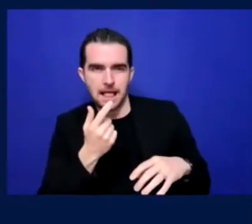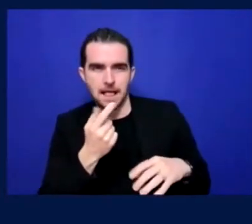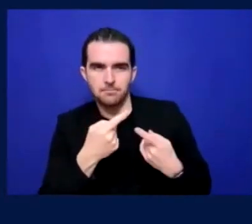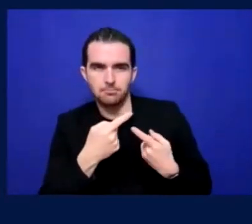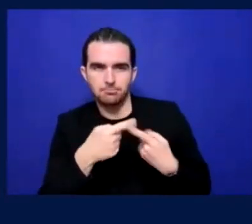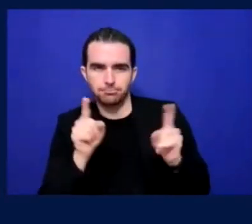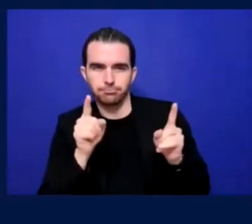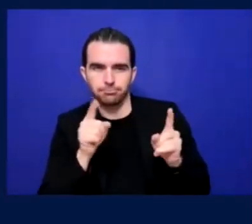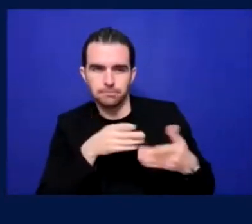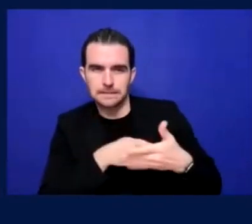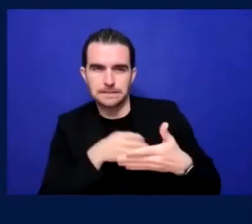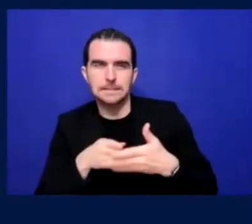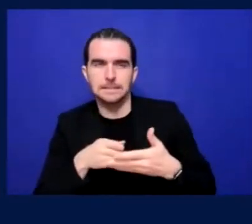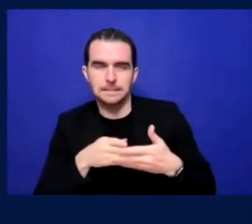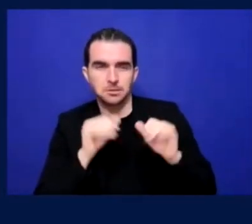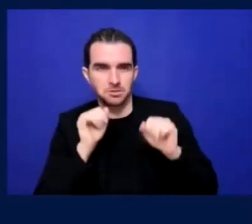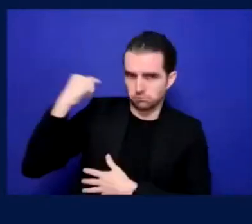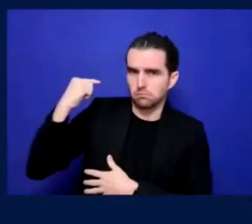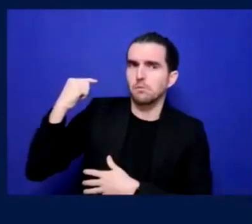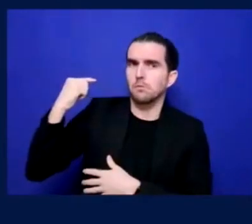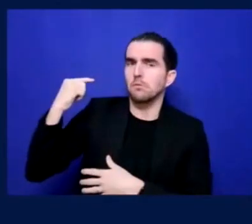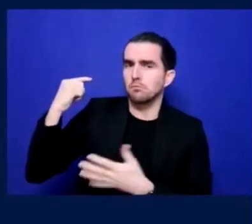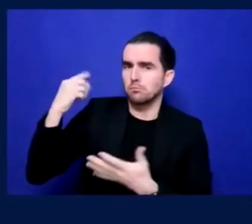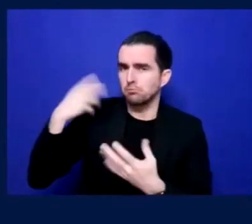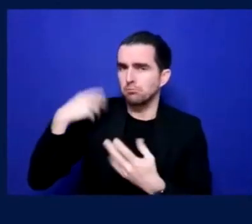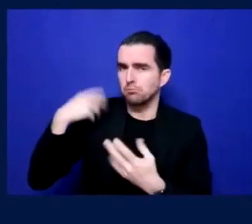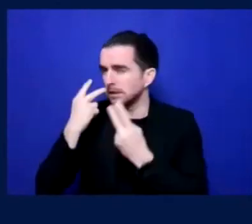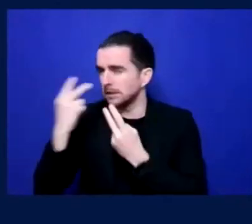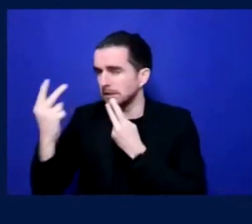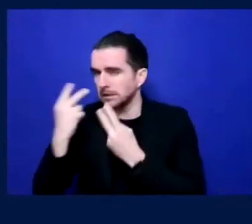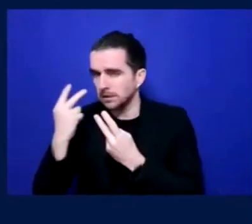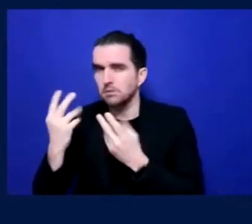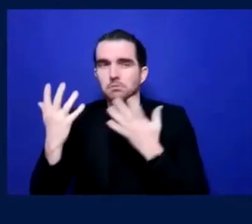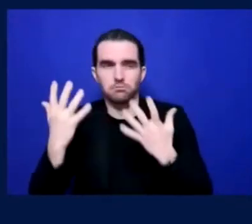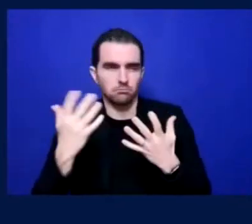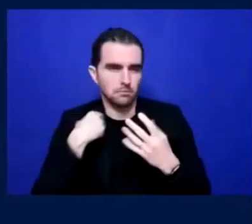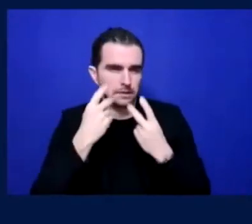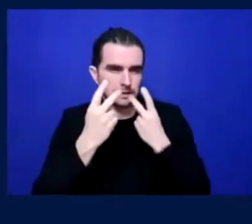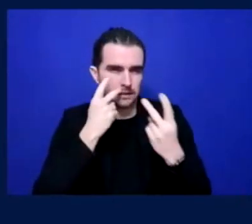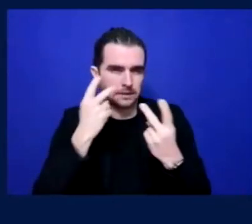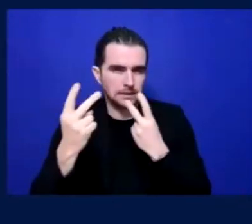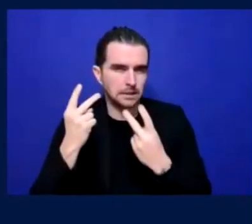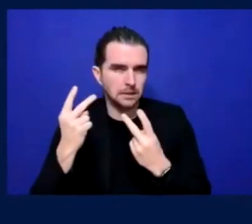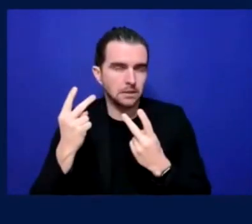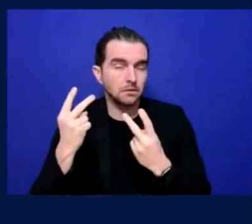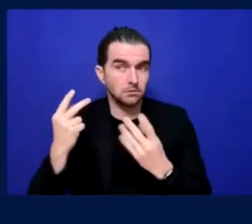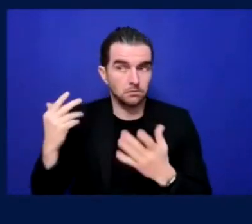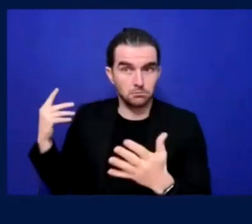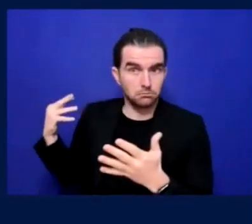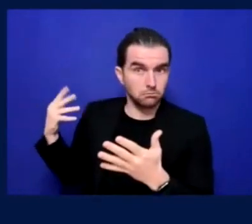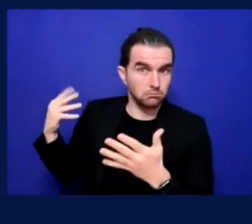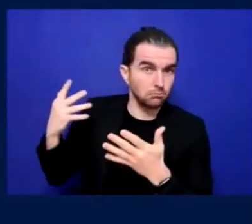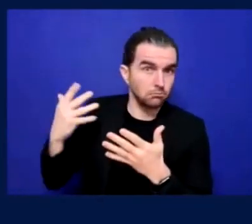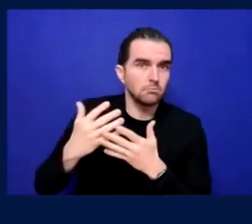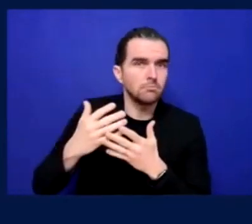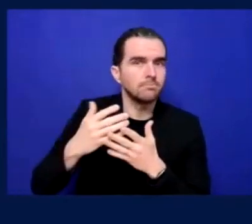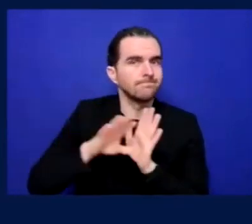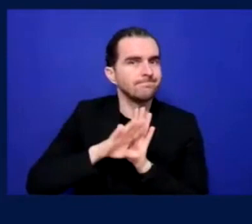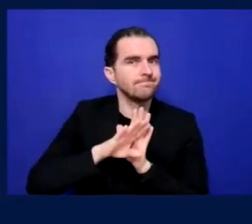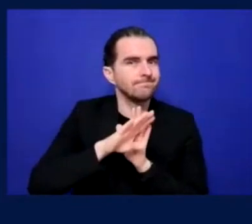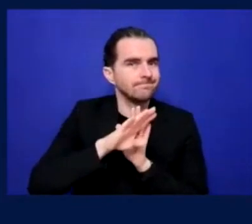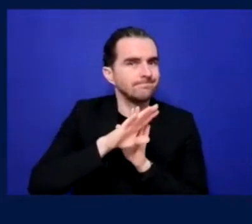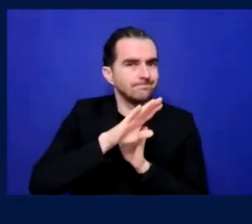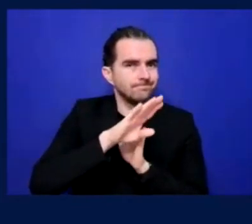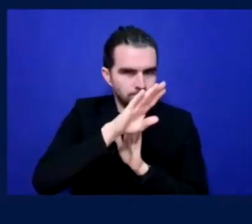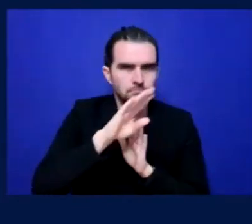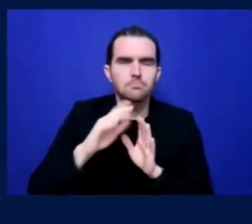as I said earlier, I'm, I've been traveling, the situation is really visible and, uh, I, I do really